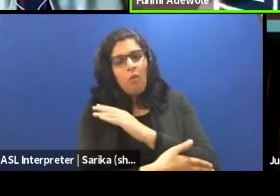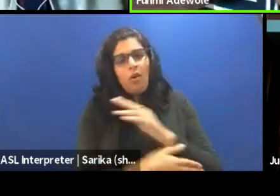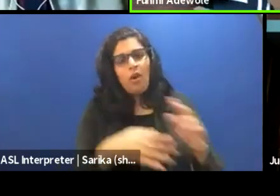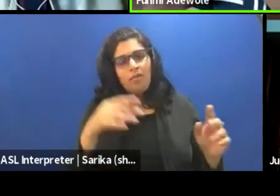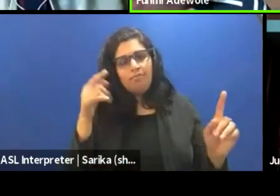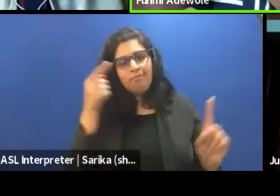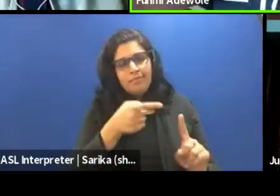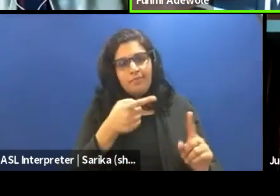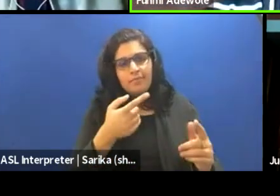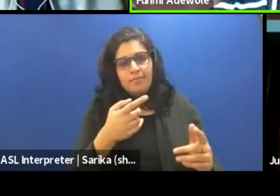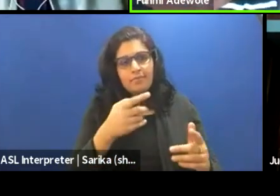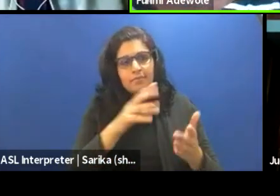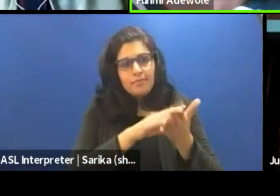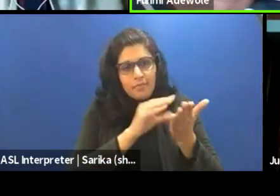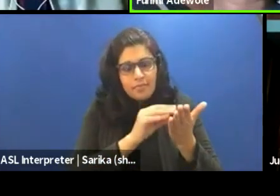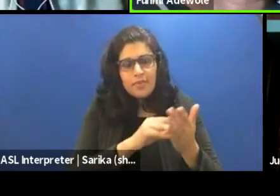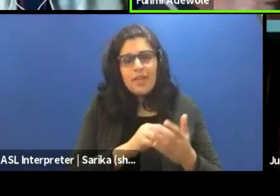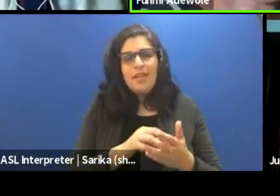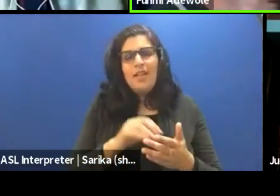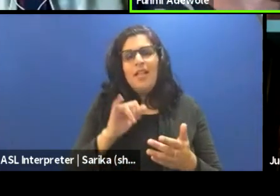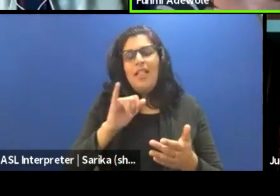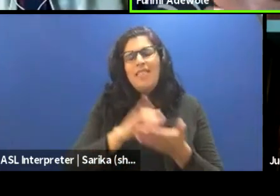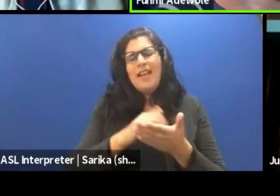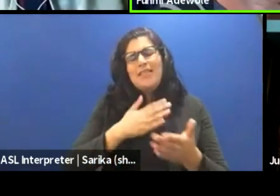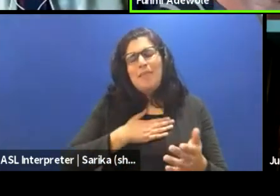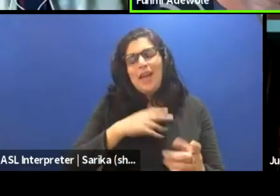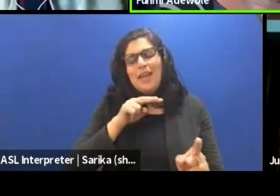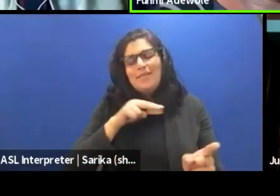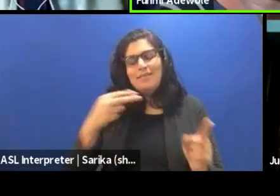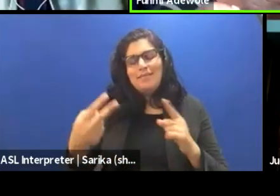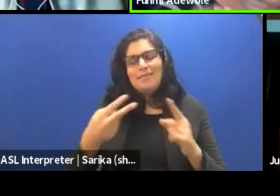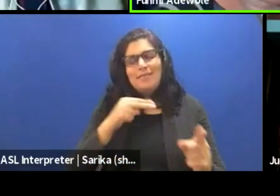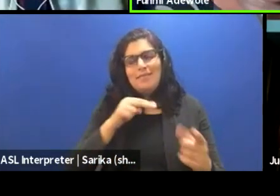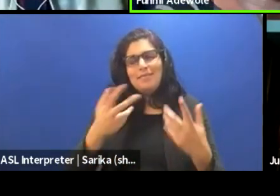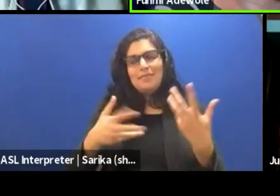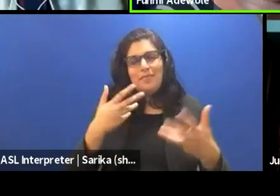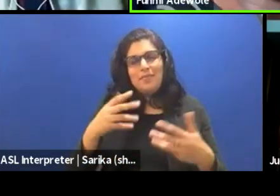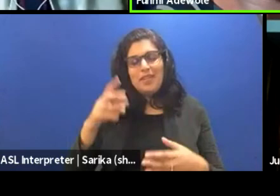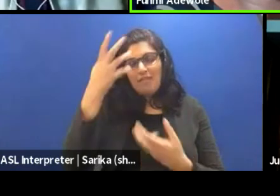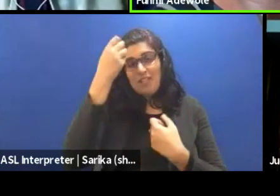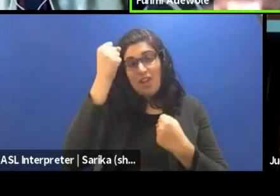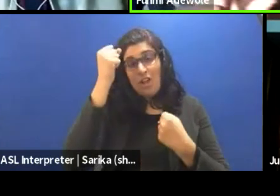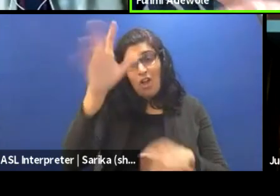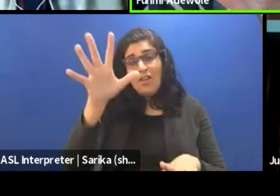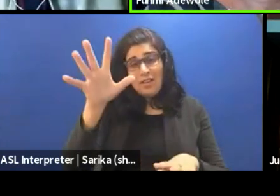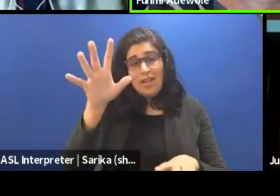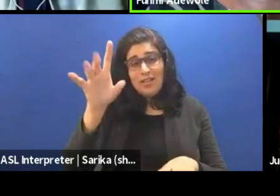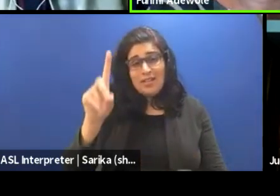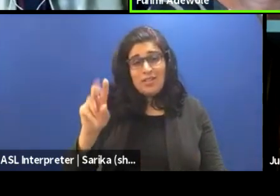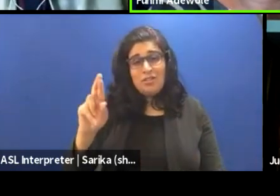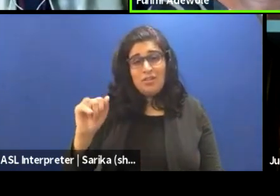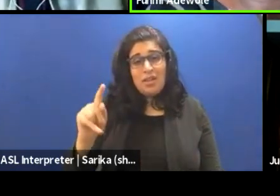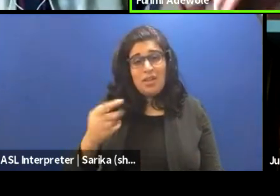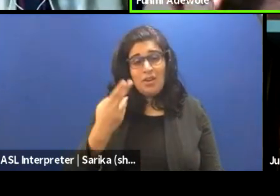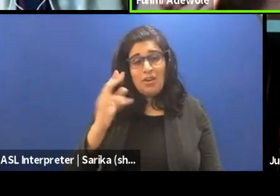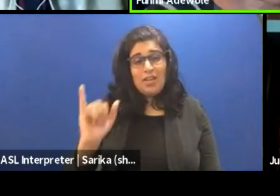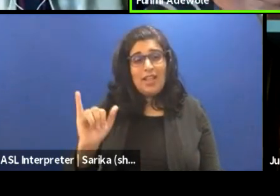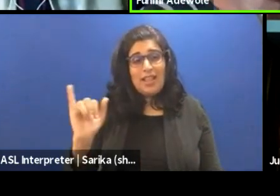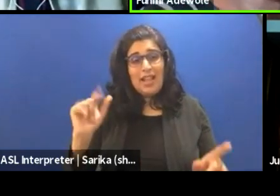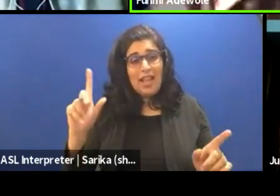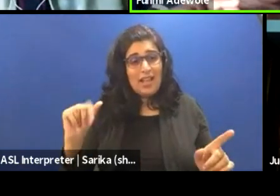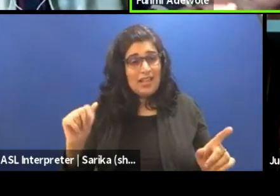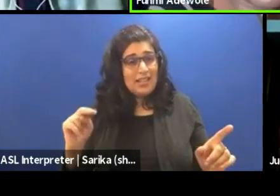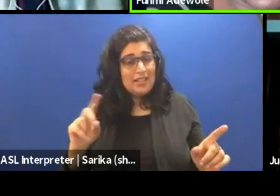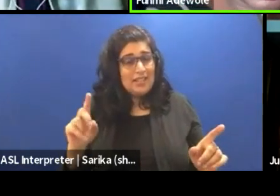So that's where I'm coming from with this idea of decolonizing dramaturgy. Like Aganza said, we have to